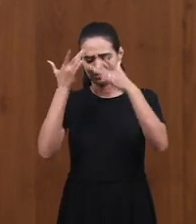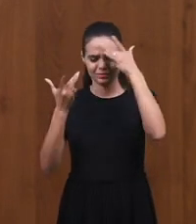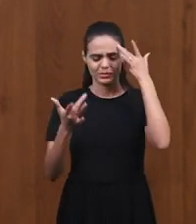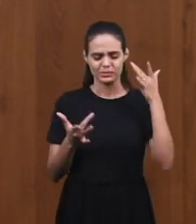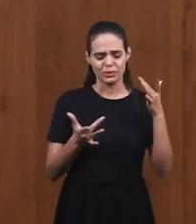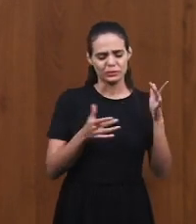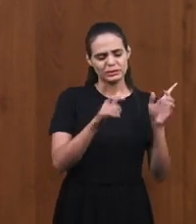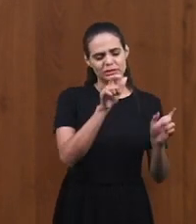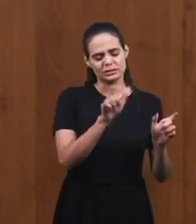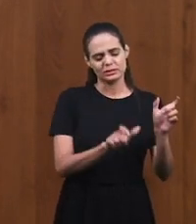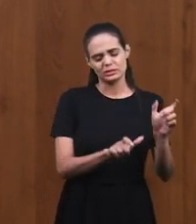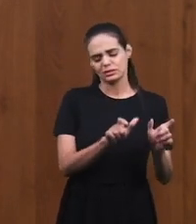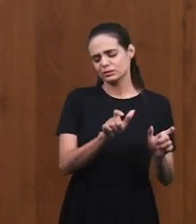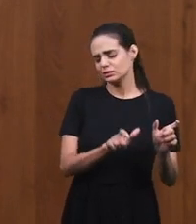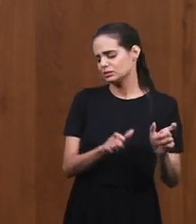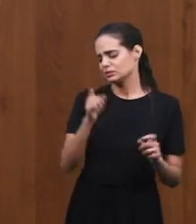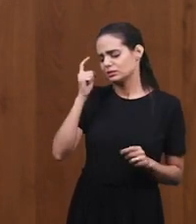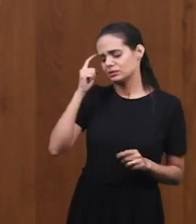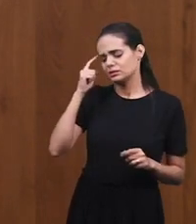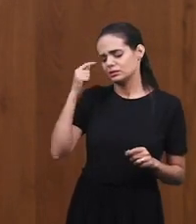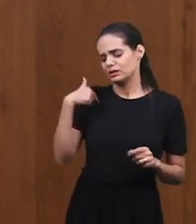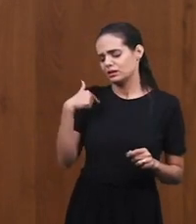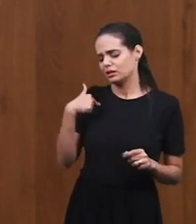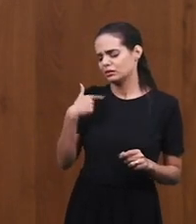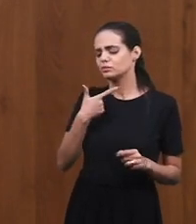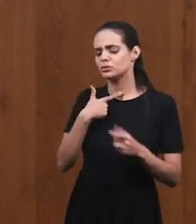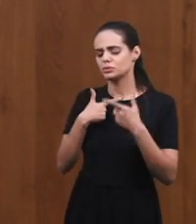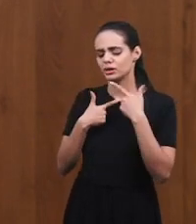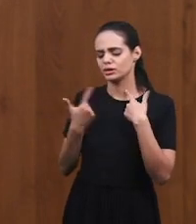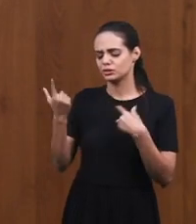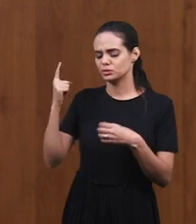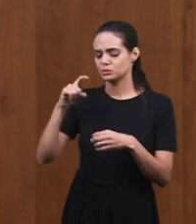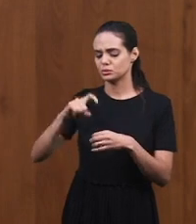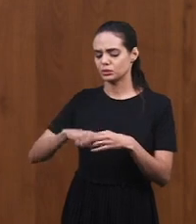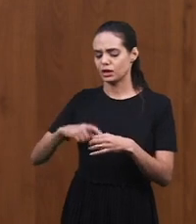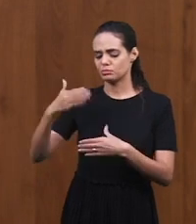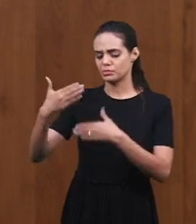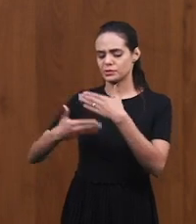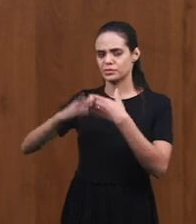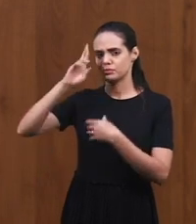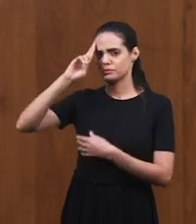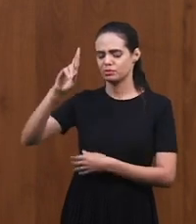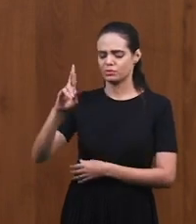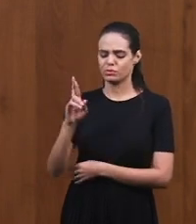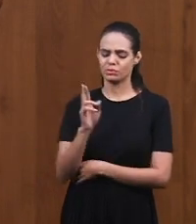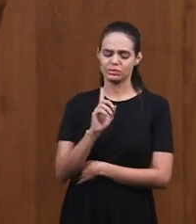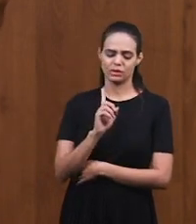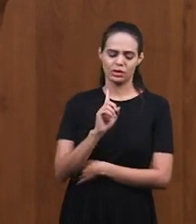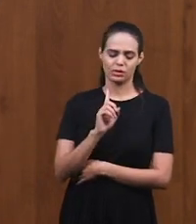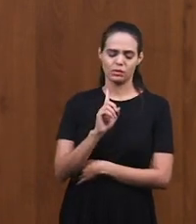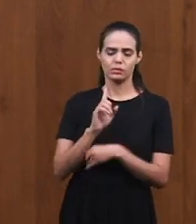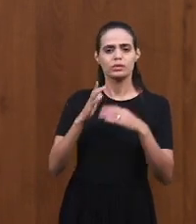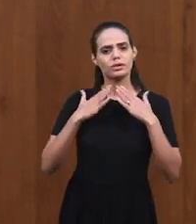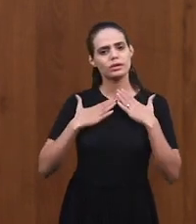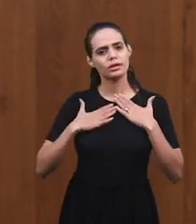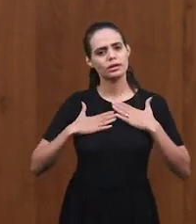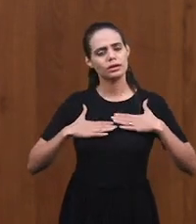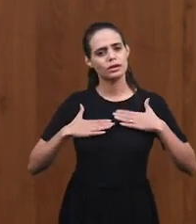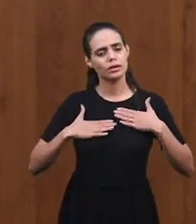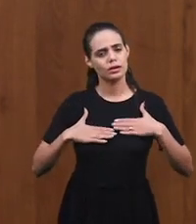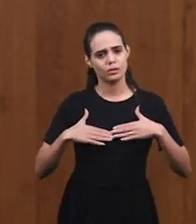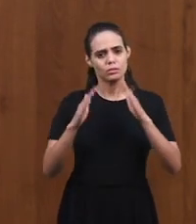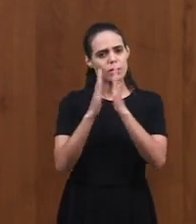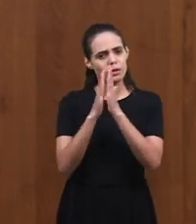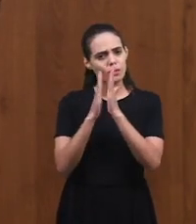And if you today feel like you are going farther and far away from the Lord, feel like it's harder for you